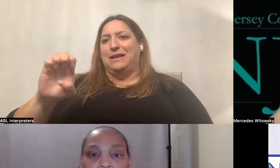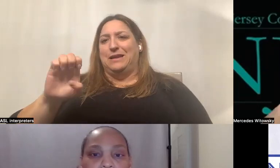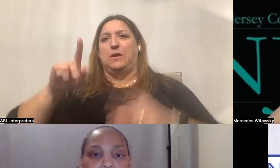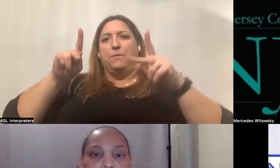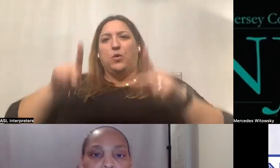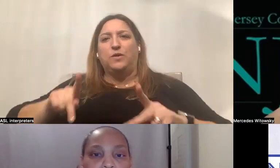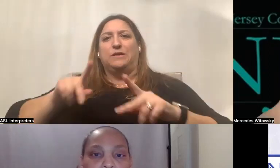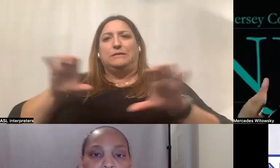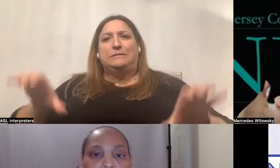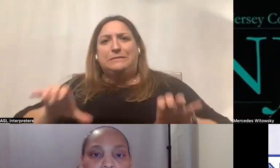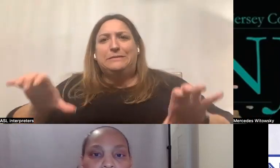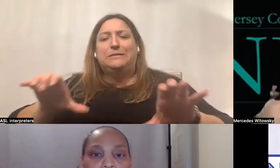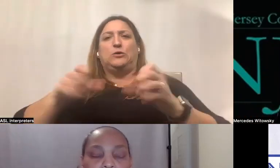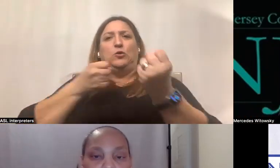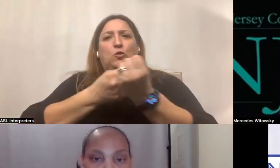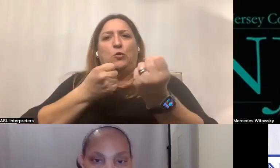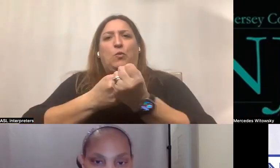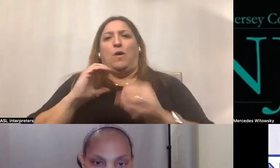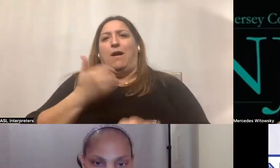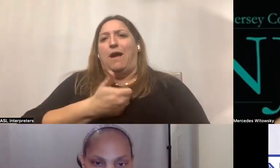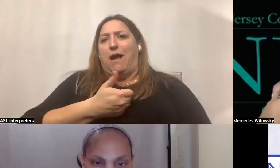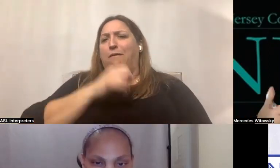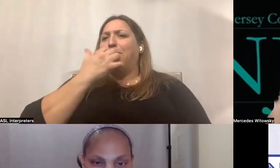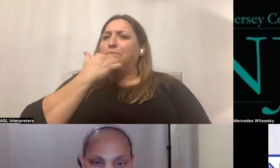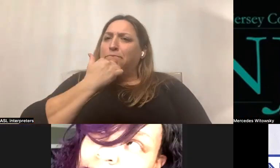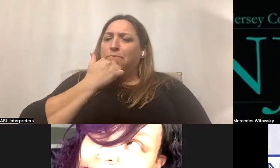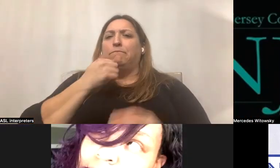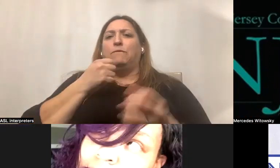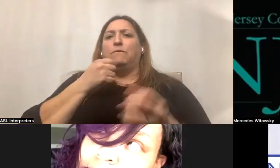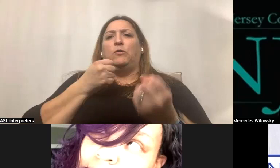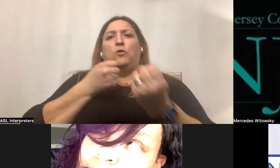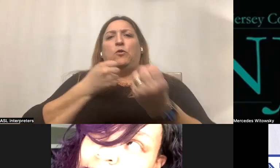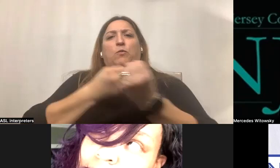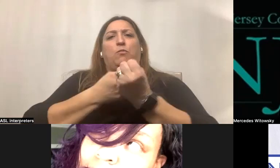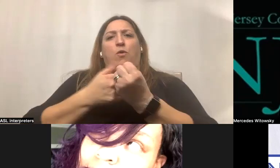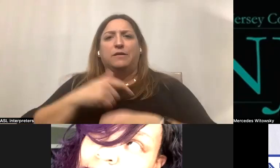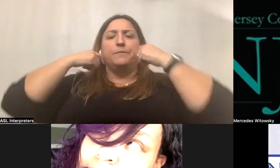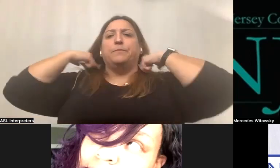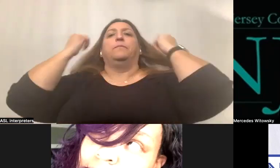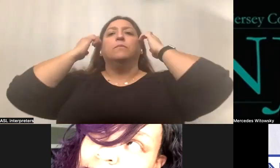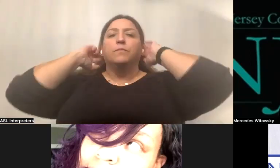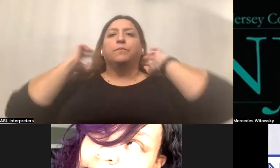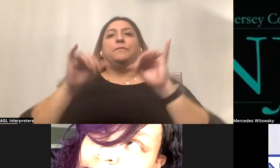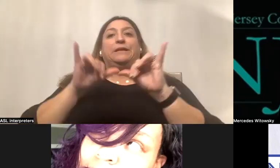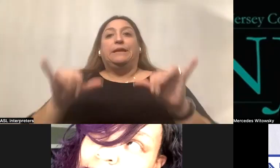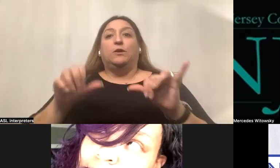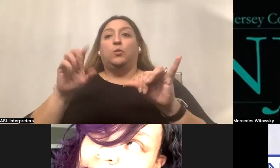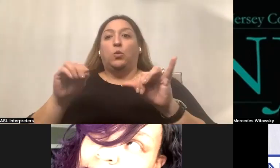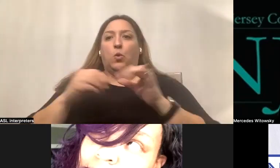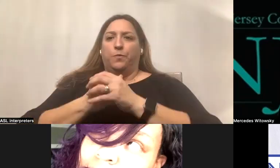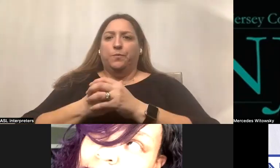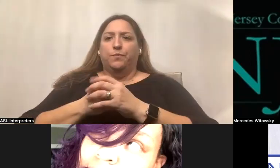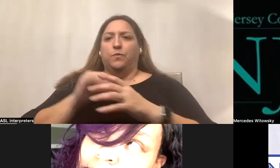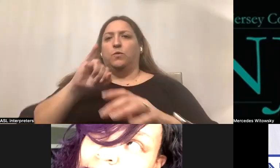doing the work, supporting our, our loved one, supporting us in the system. So Joe